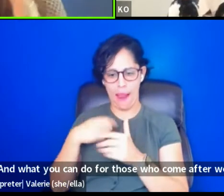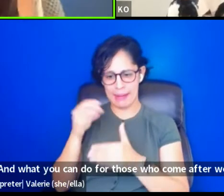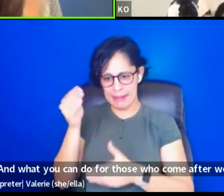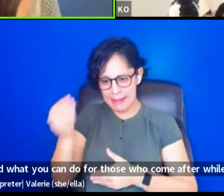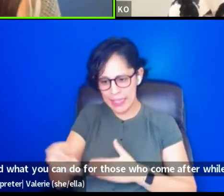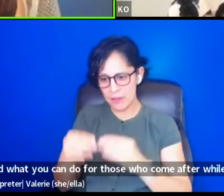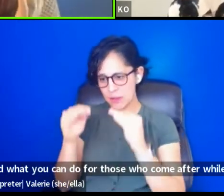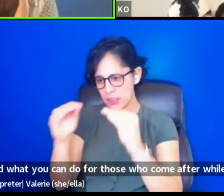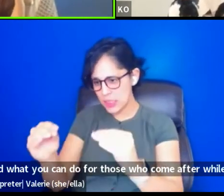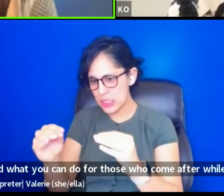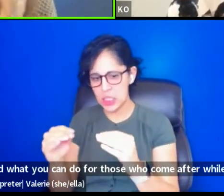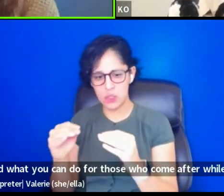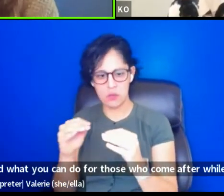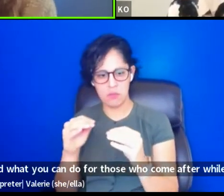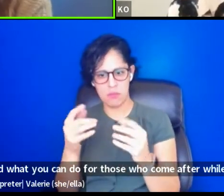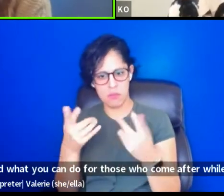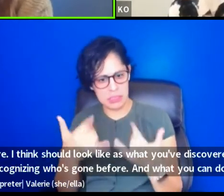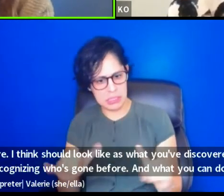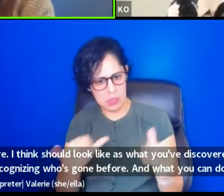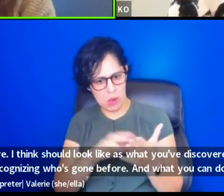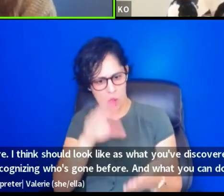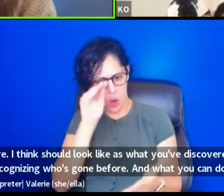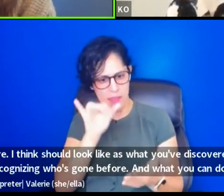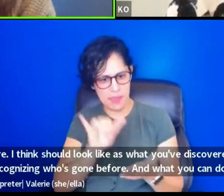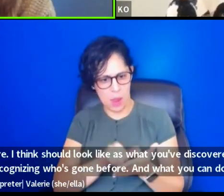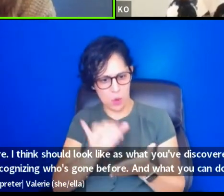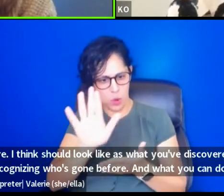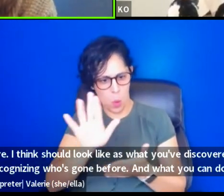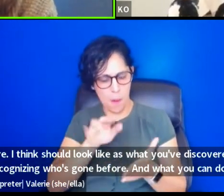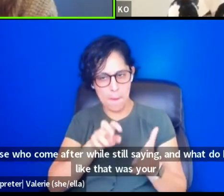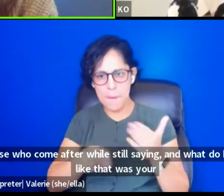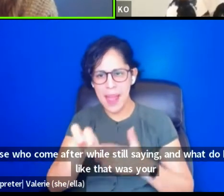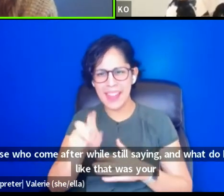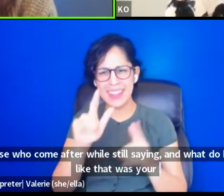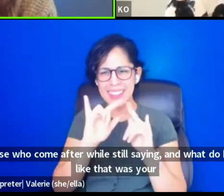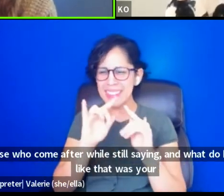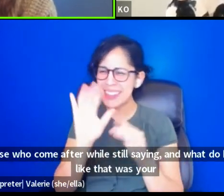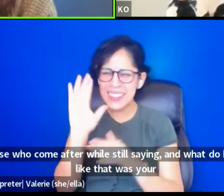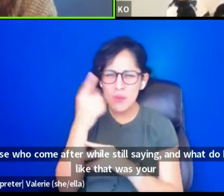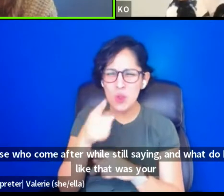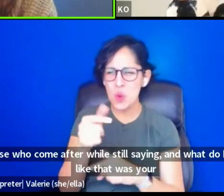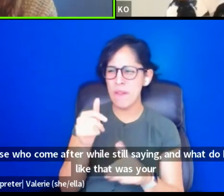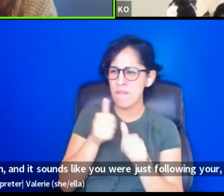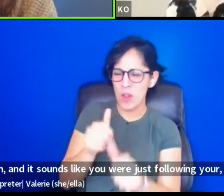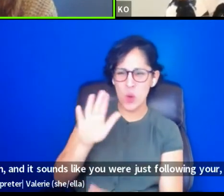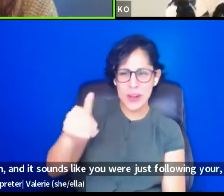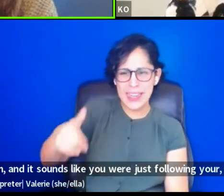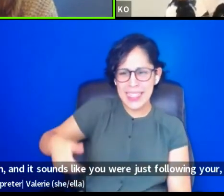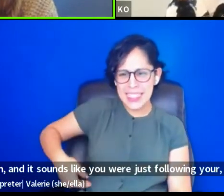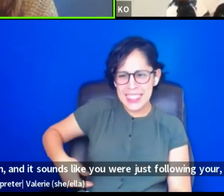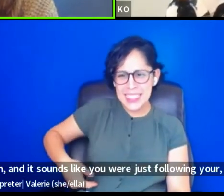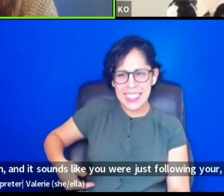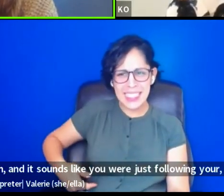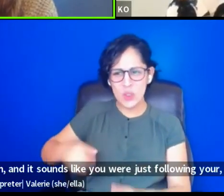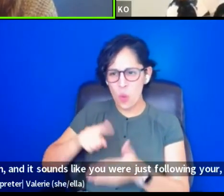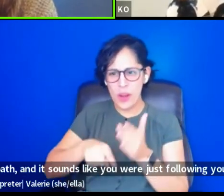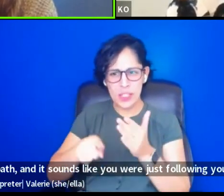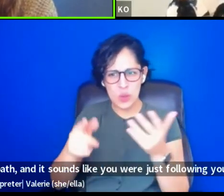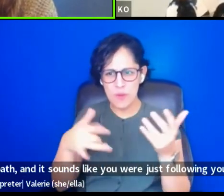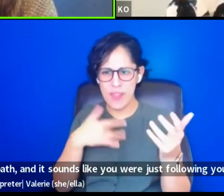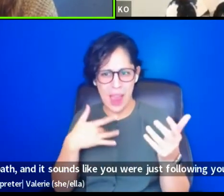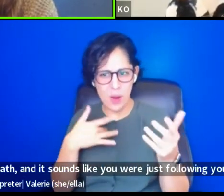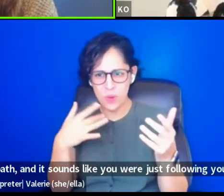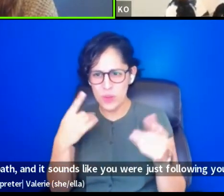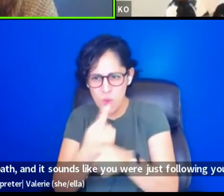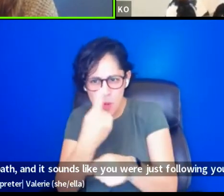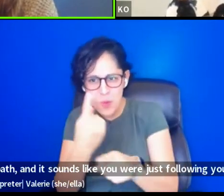Like that was your path. Yeah. And it sounds like you were just following your, your instincts and not even knowing that that was what was in front of you.